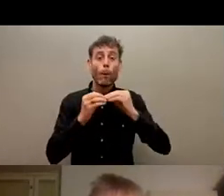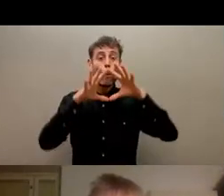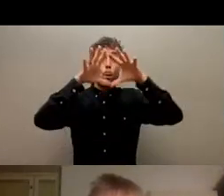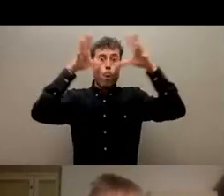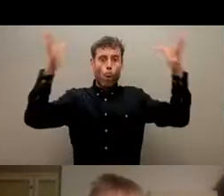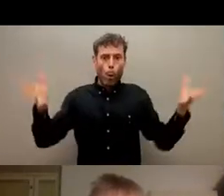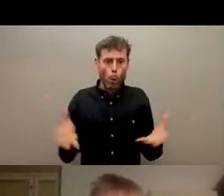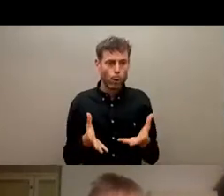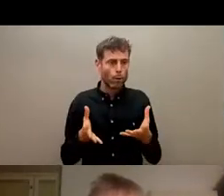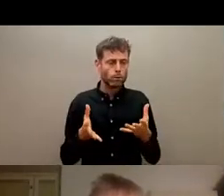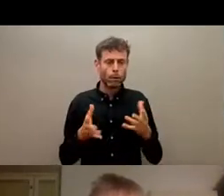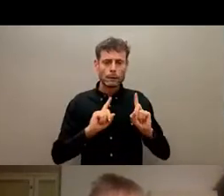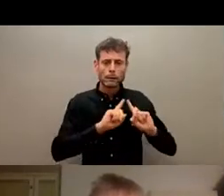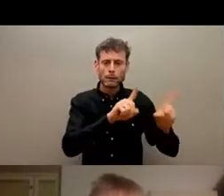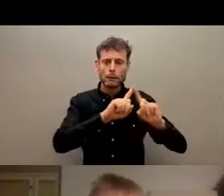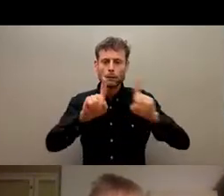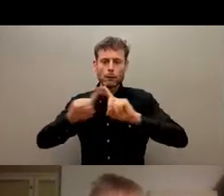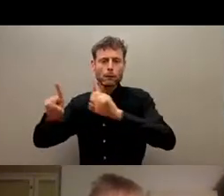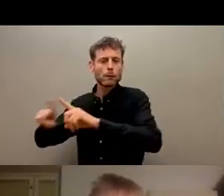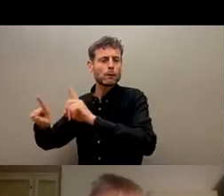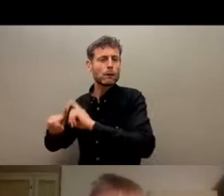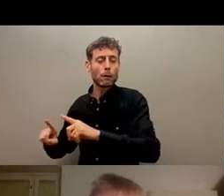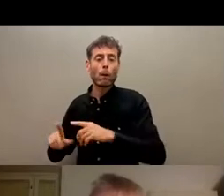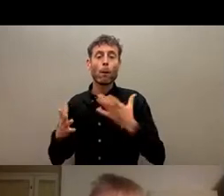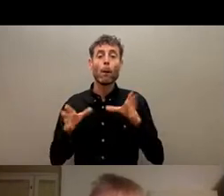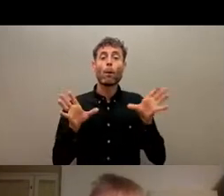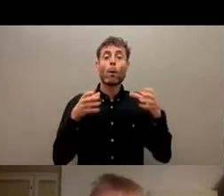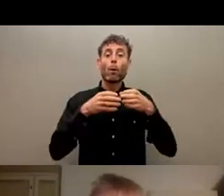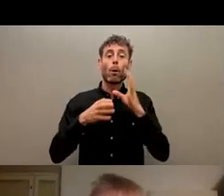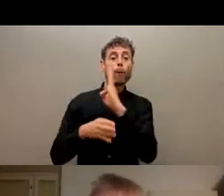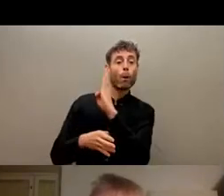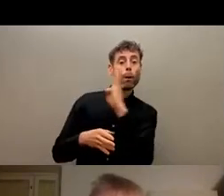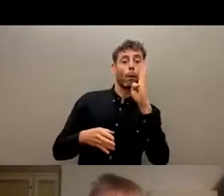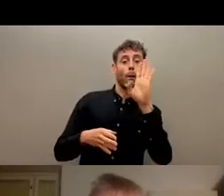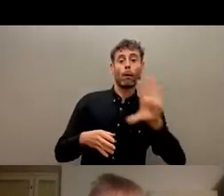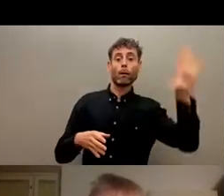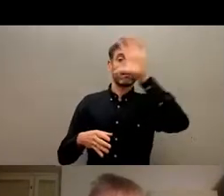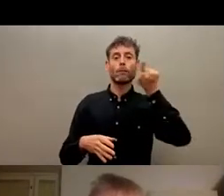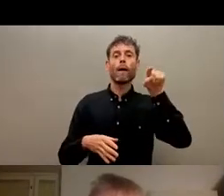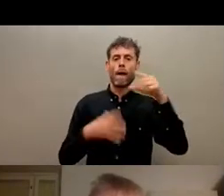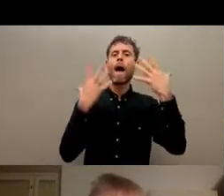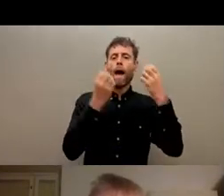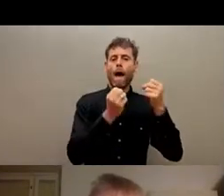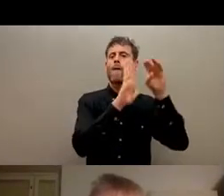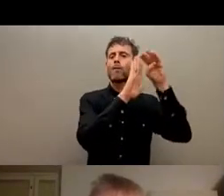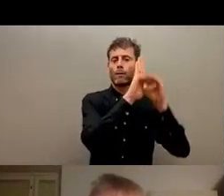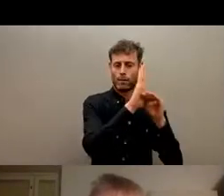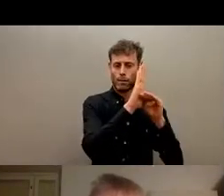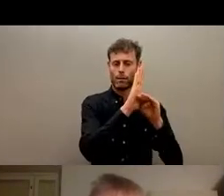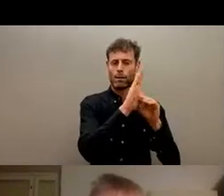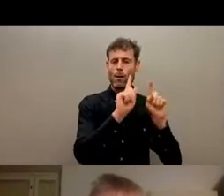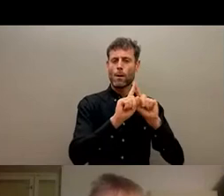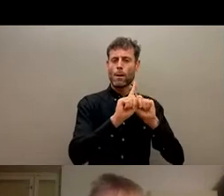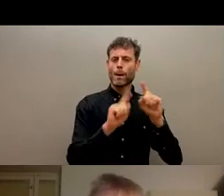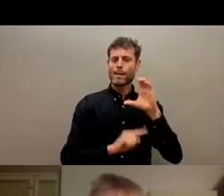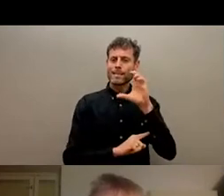of actors in the Western Hemisphere or whatever. But CHS Alliance looks at actors globally, and it doesn't